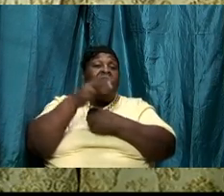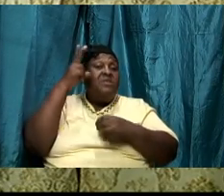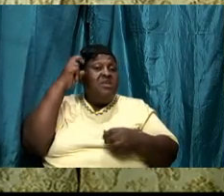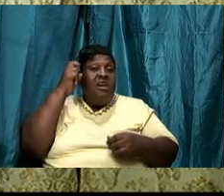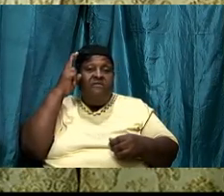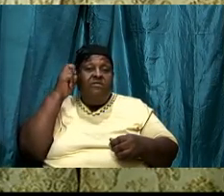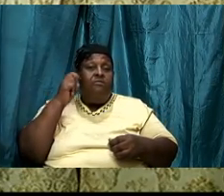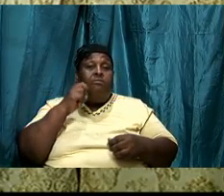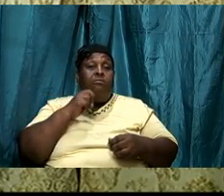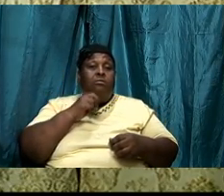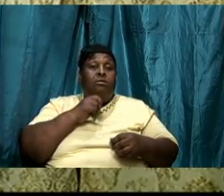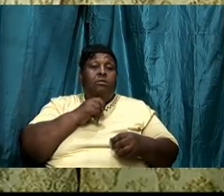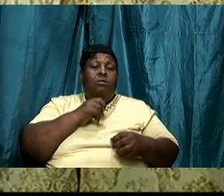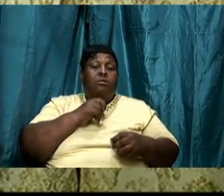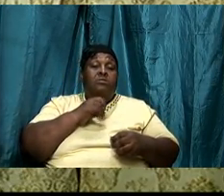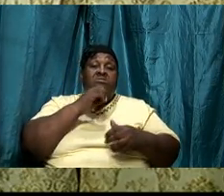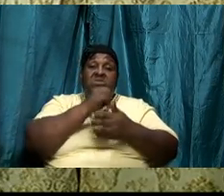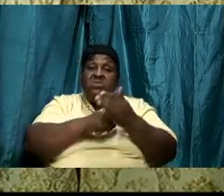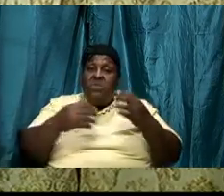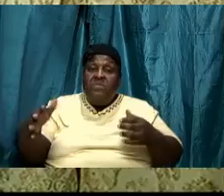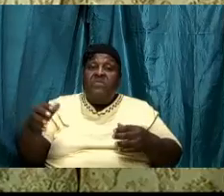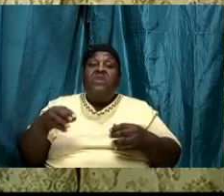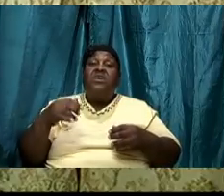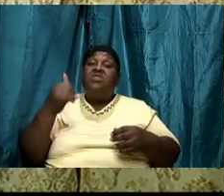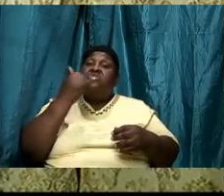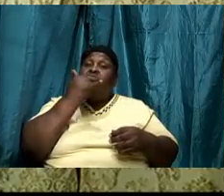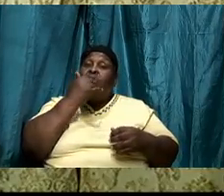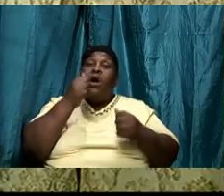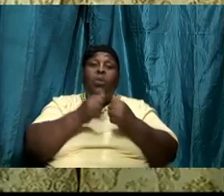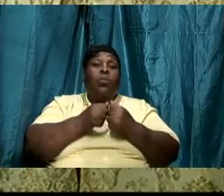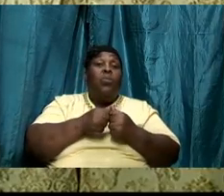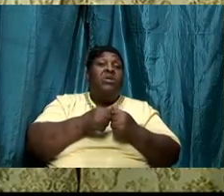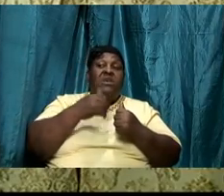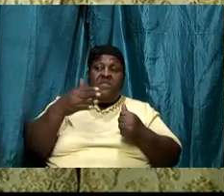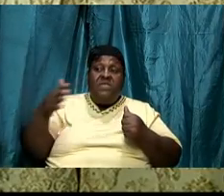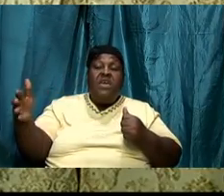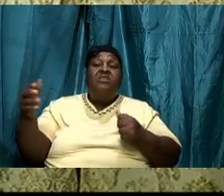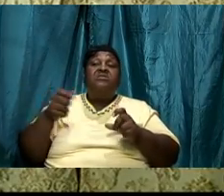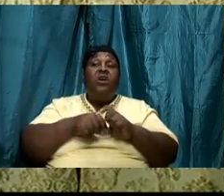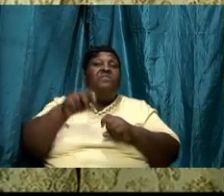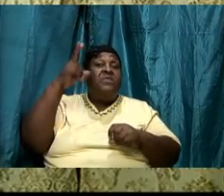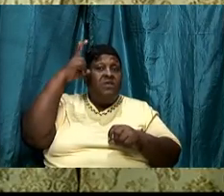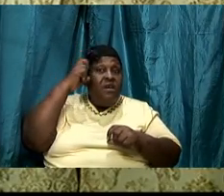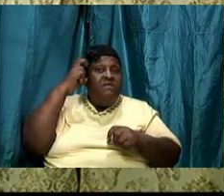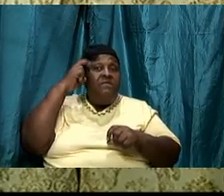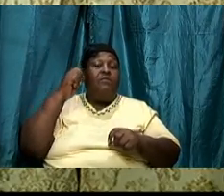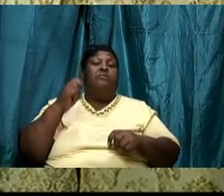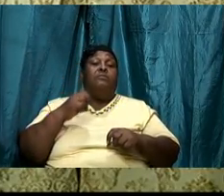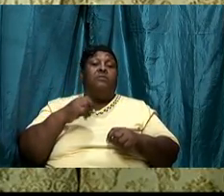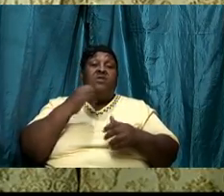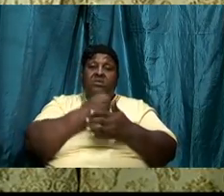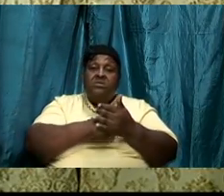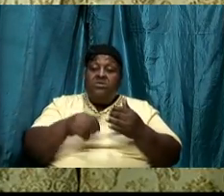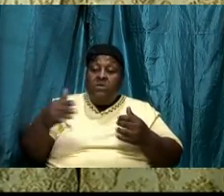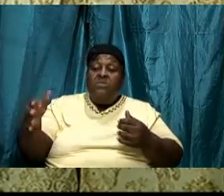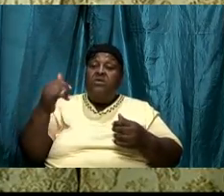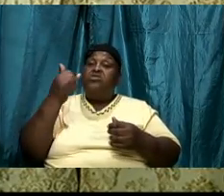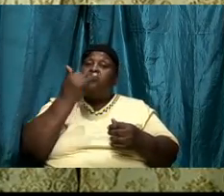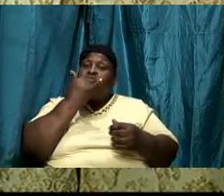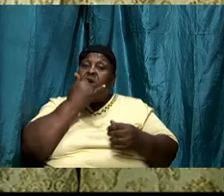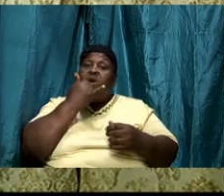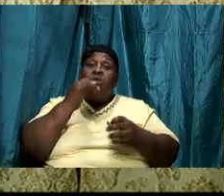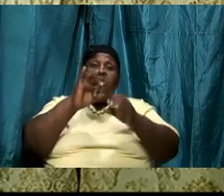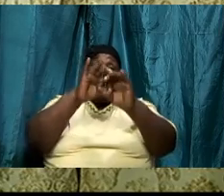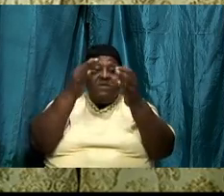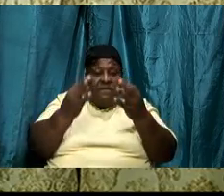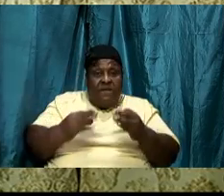wrong with the world something is wrong with the world something is wrong with the things that are of the world something is wrong with the fashion of